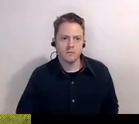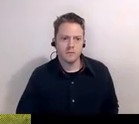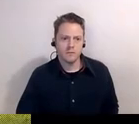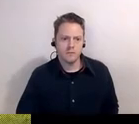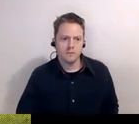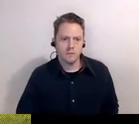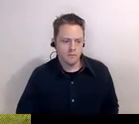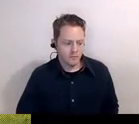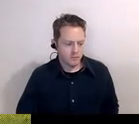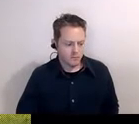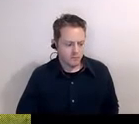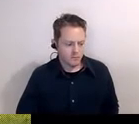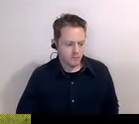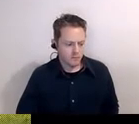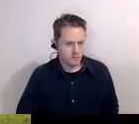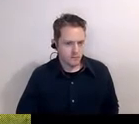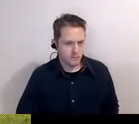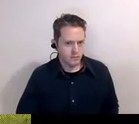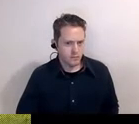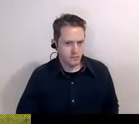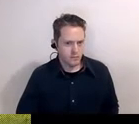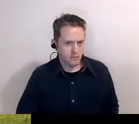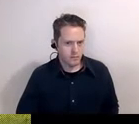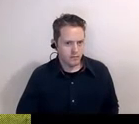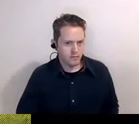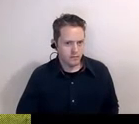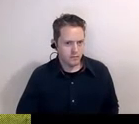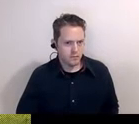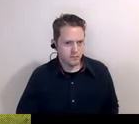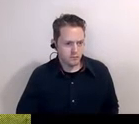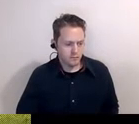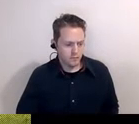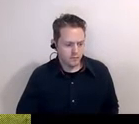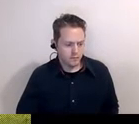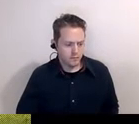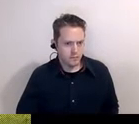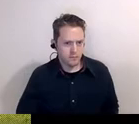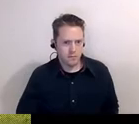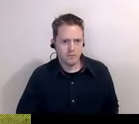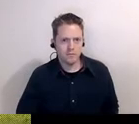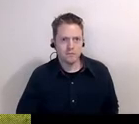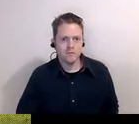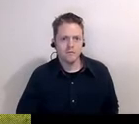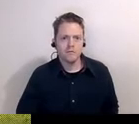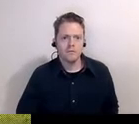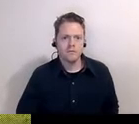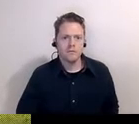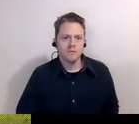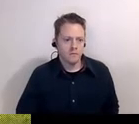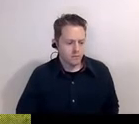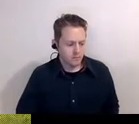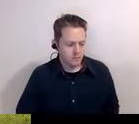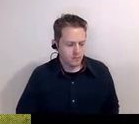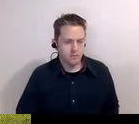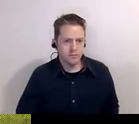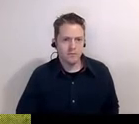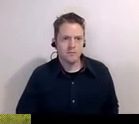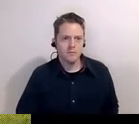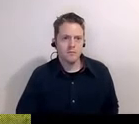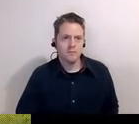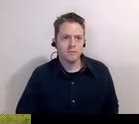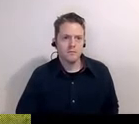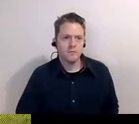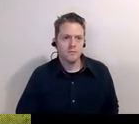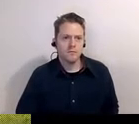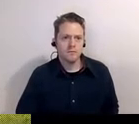and um the other patients went to regular watts hospital and if today if you go to maplewood cemetery behind paulie murray's